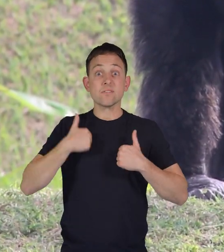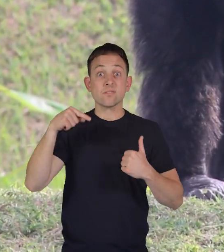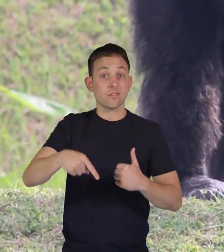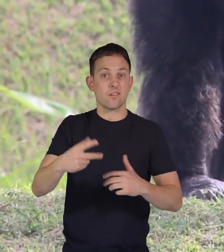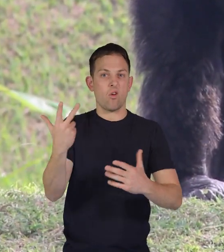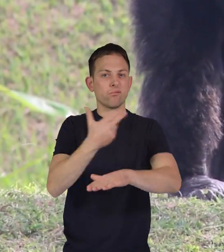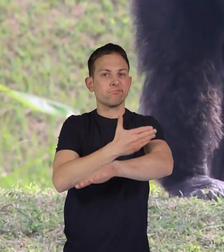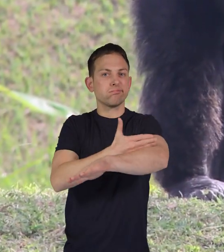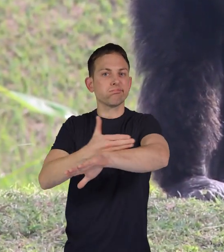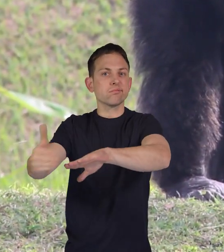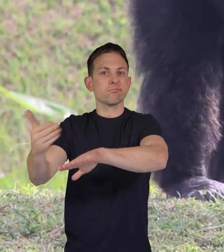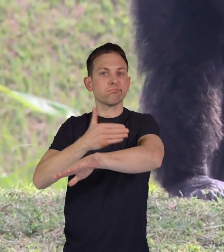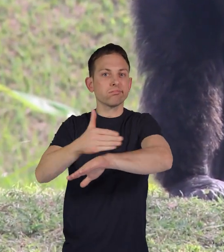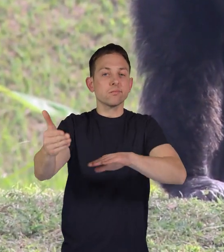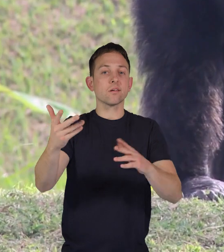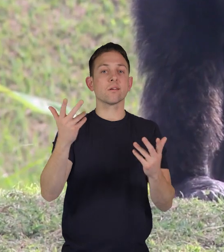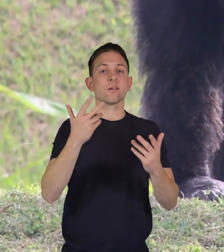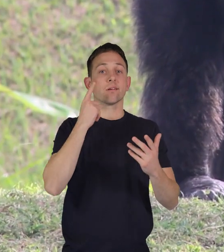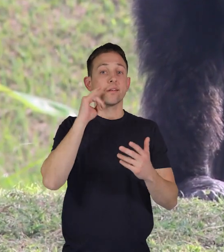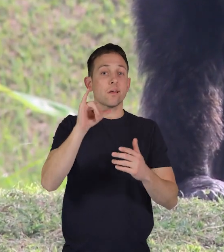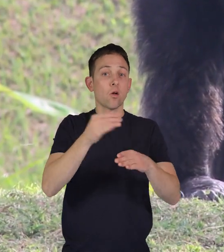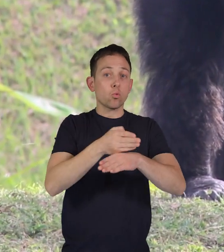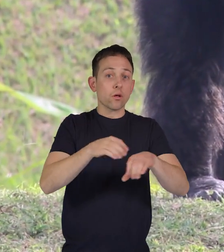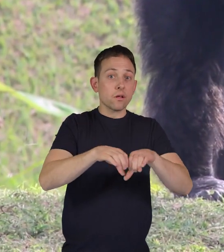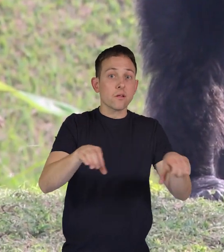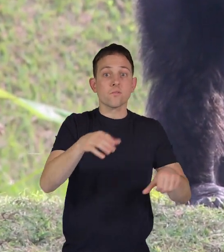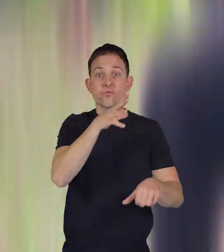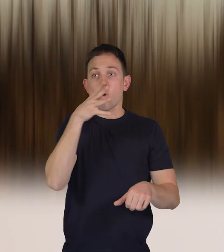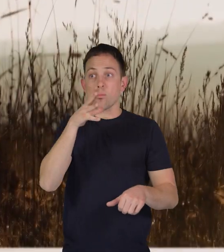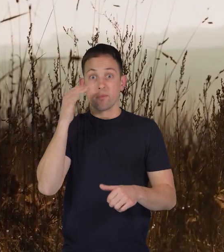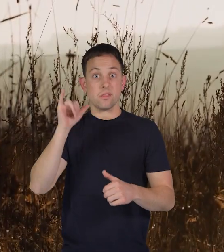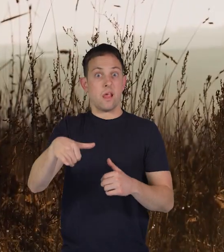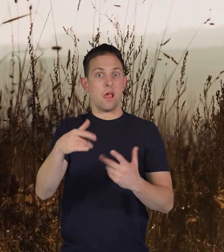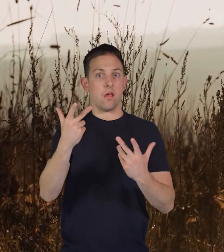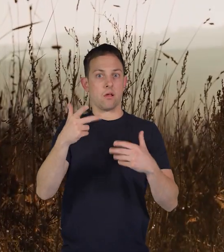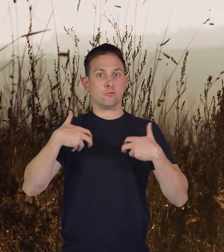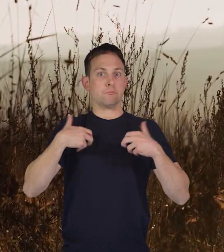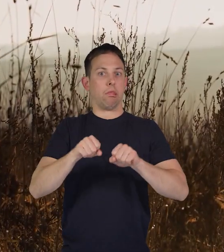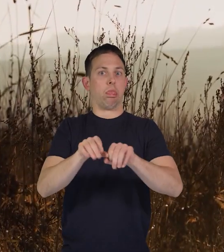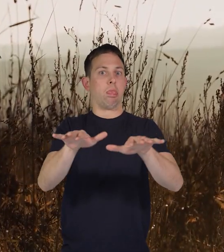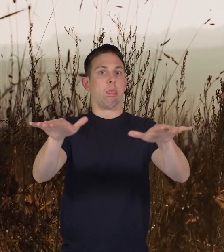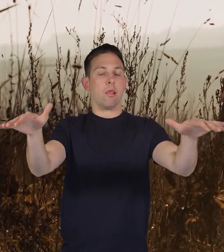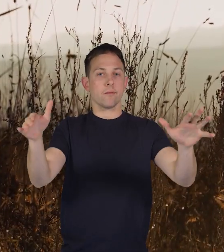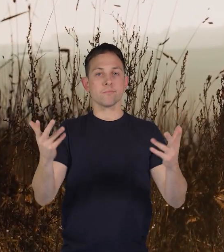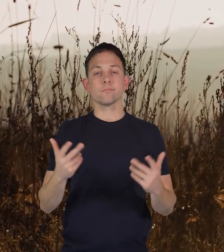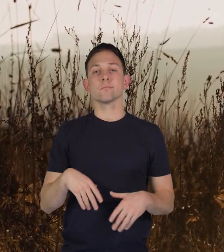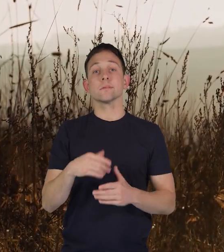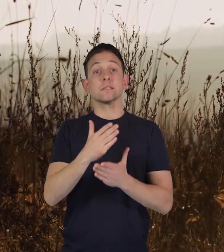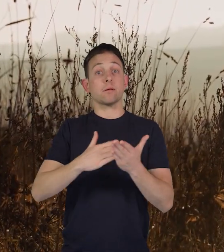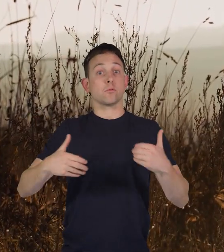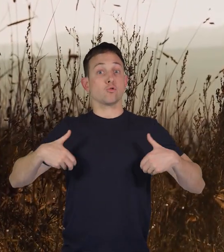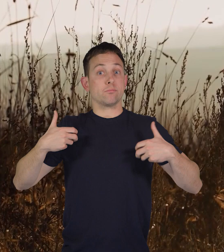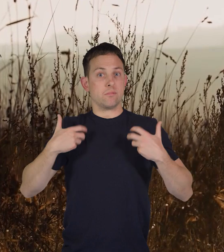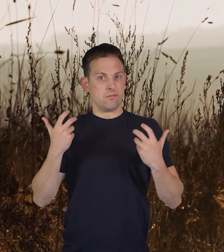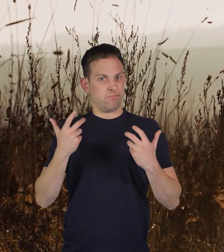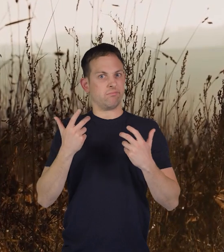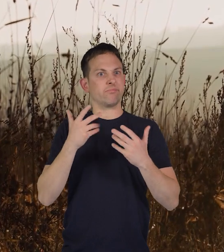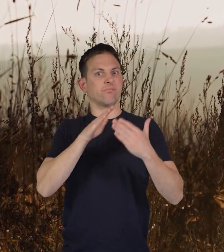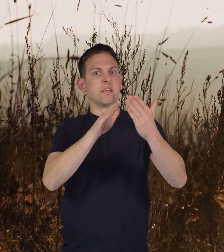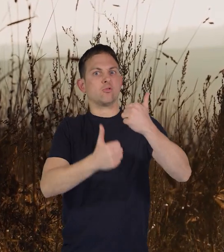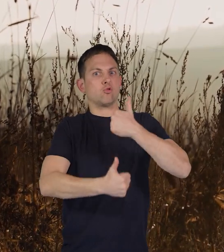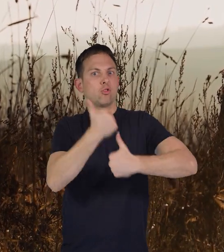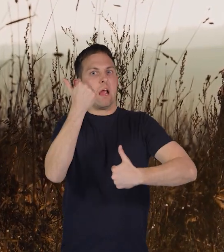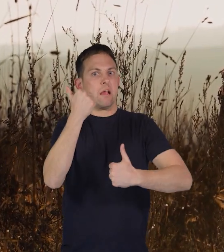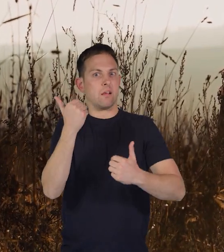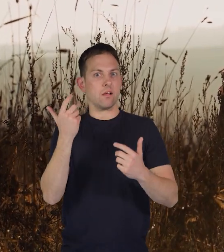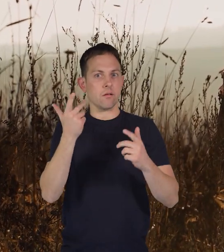for things like logging and farming which takes away their homes additionally some chimpanzees face threats from poaching